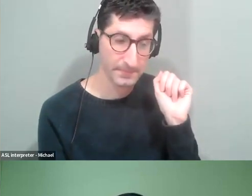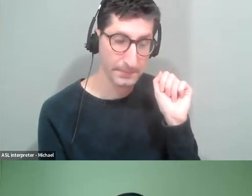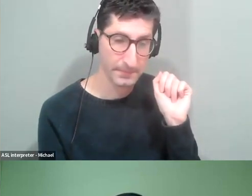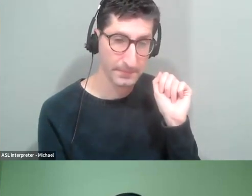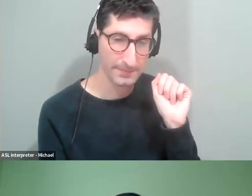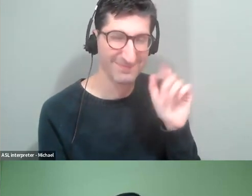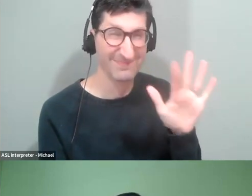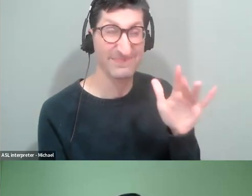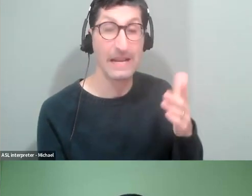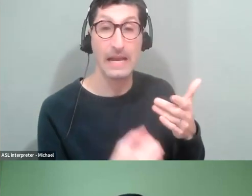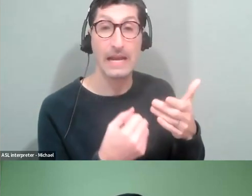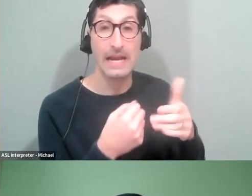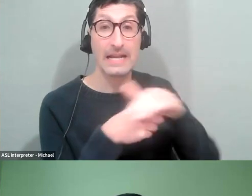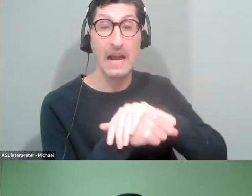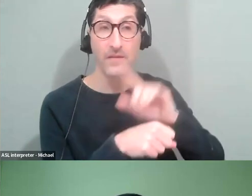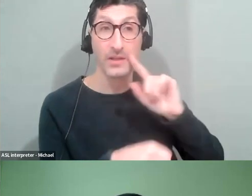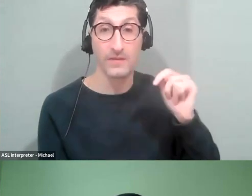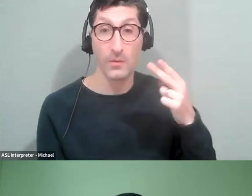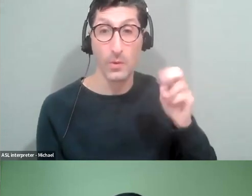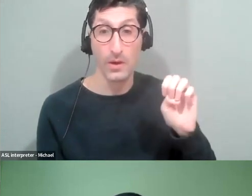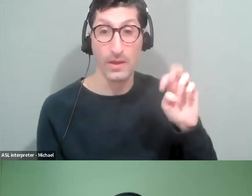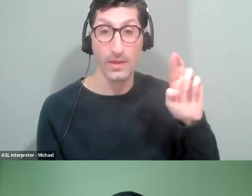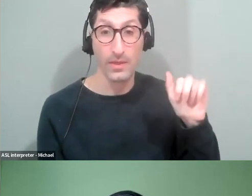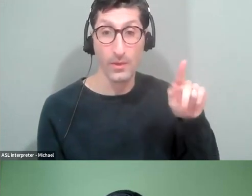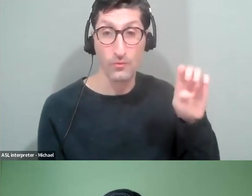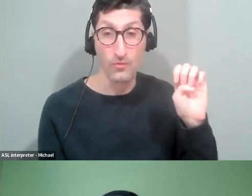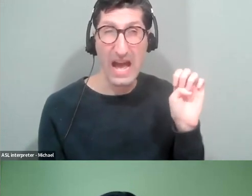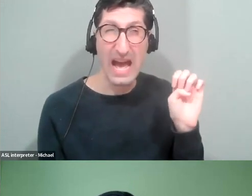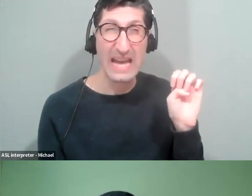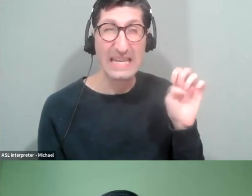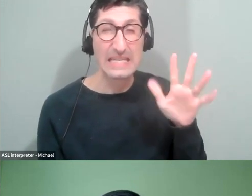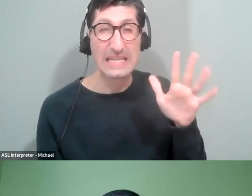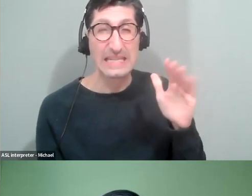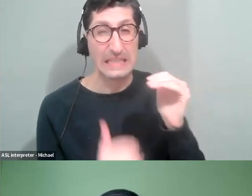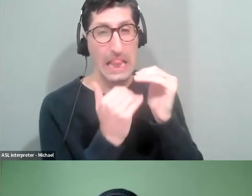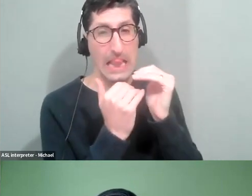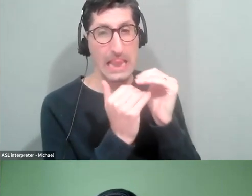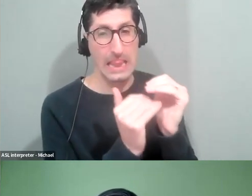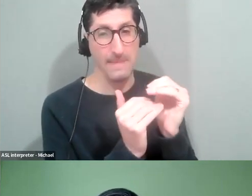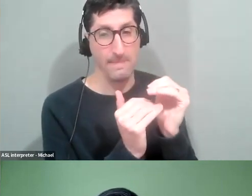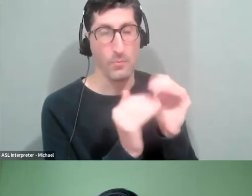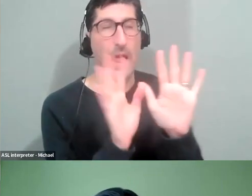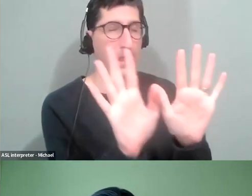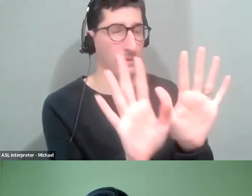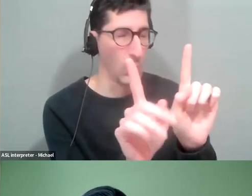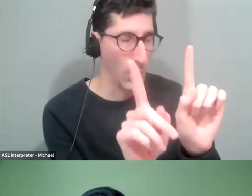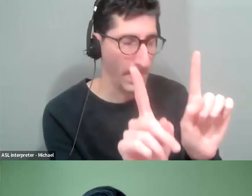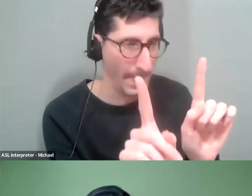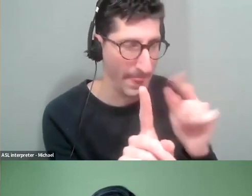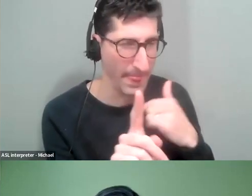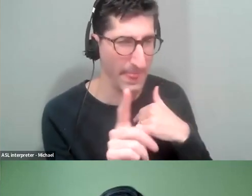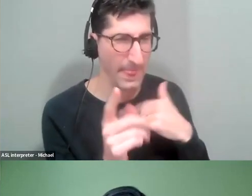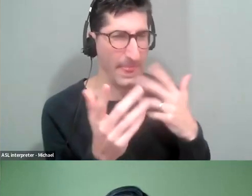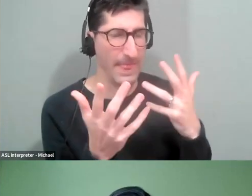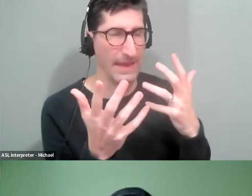narrowly for the, and this is you were asking about, I'm sorry, just want to make sure I'm matching up, because sometimes I